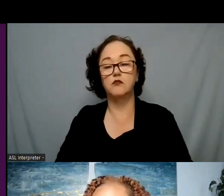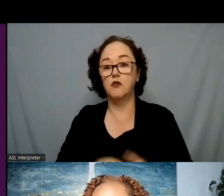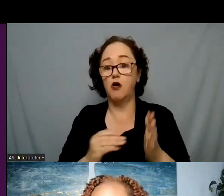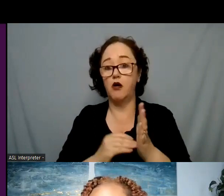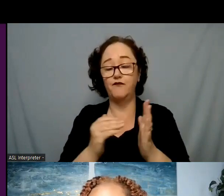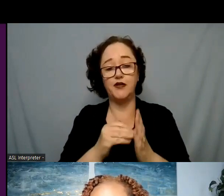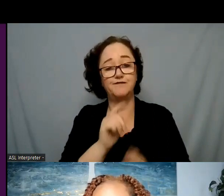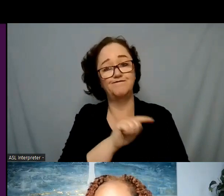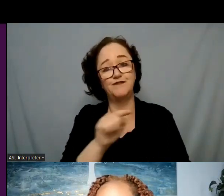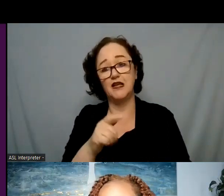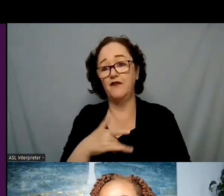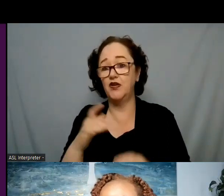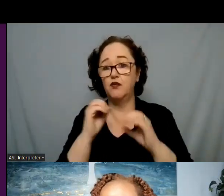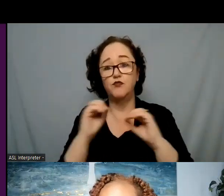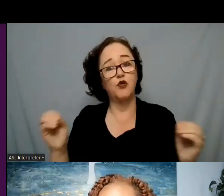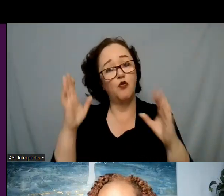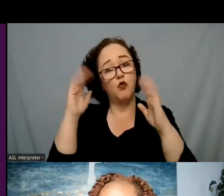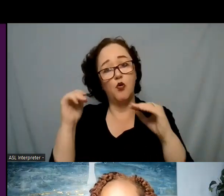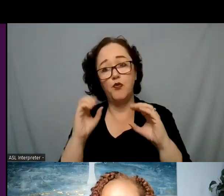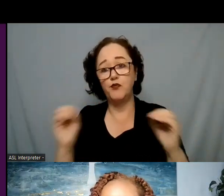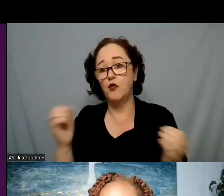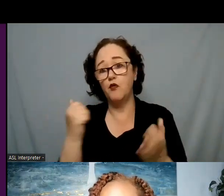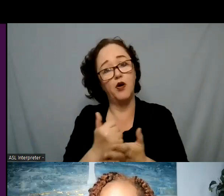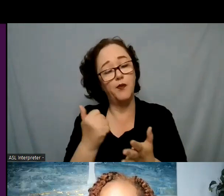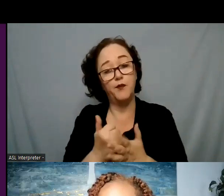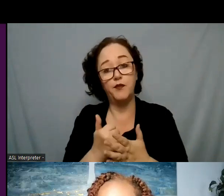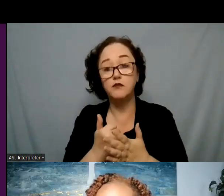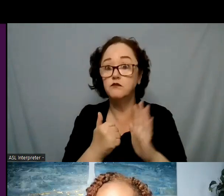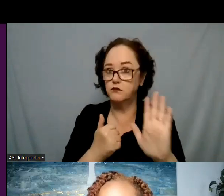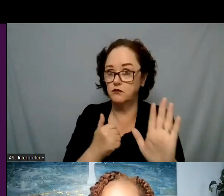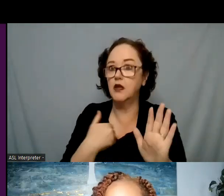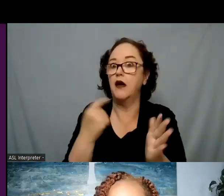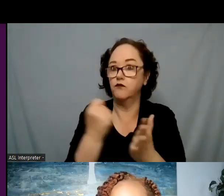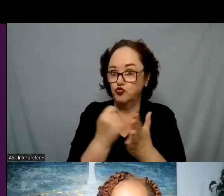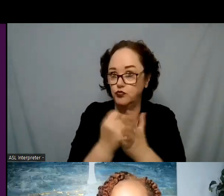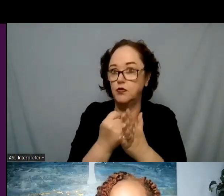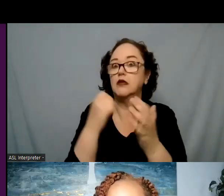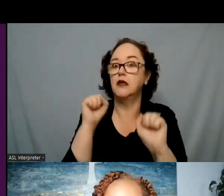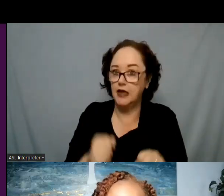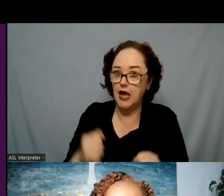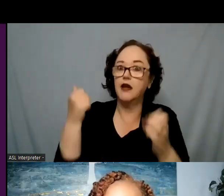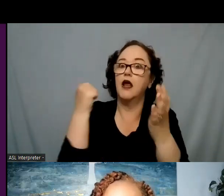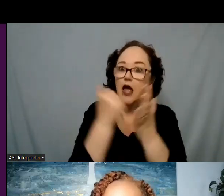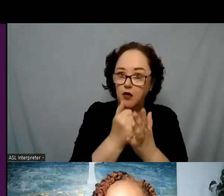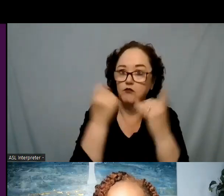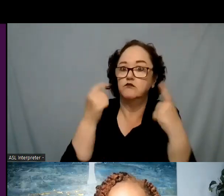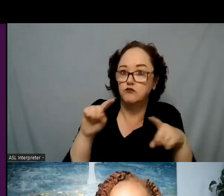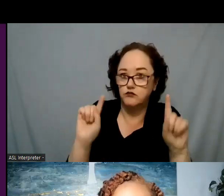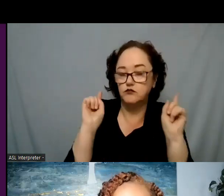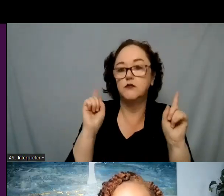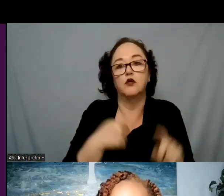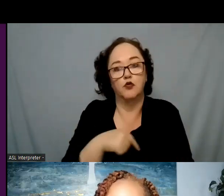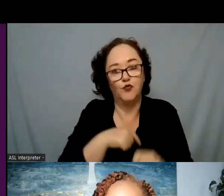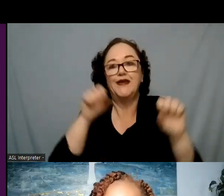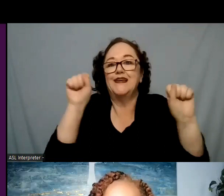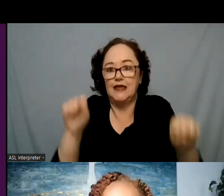feeling hopeless and helpless and there are treatments that are incredibly helpful that we can help them find a sense